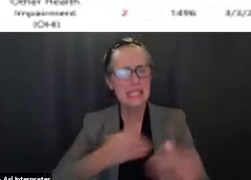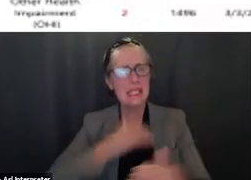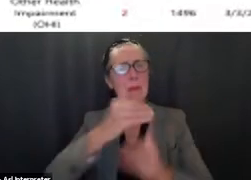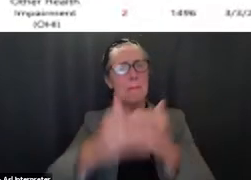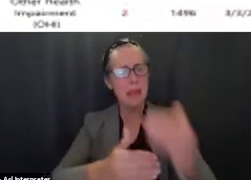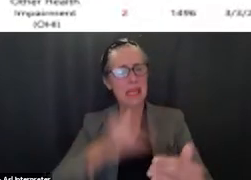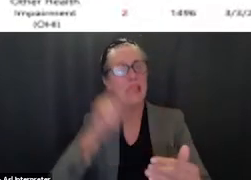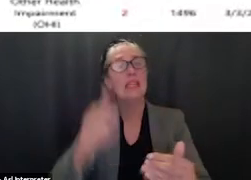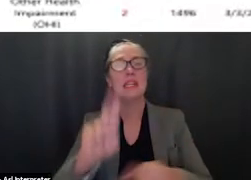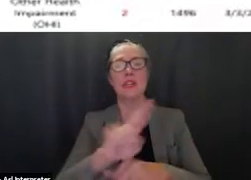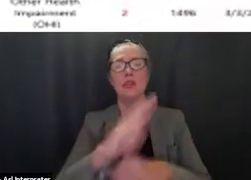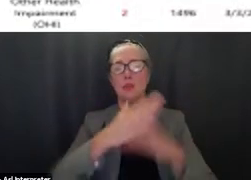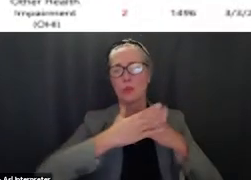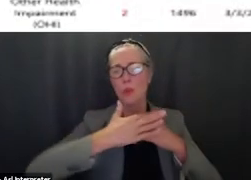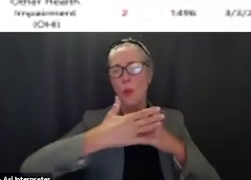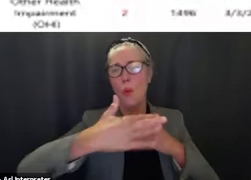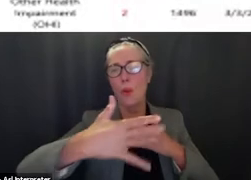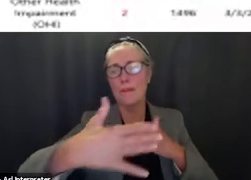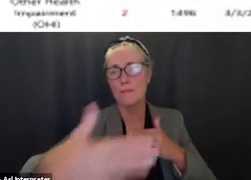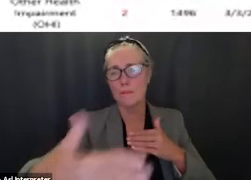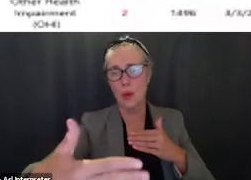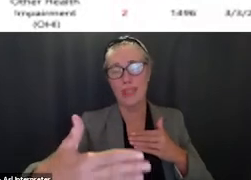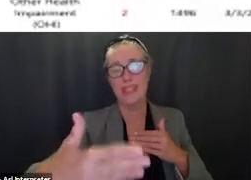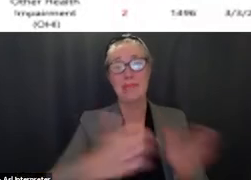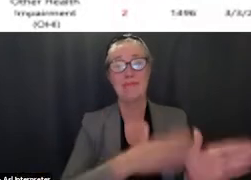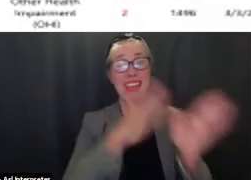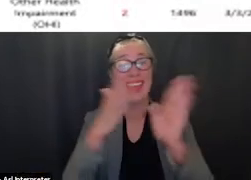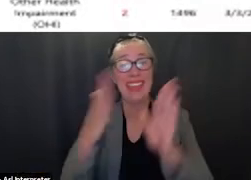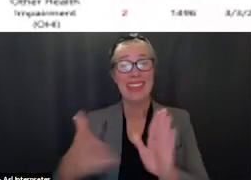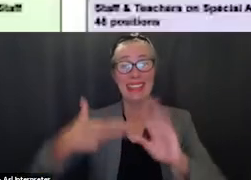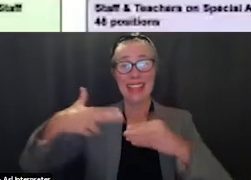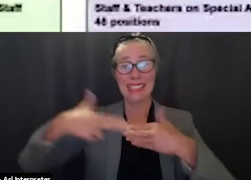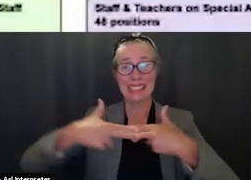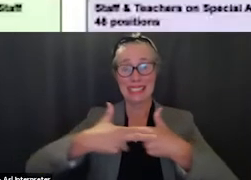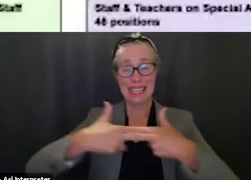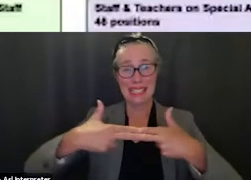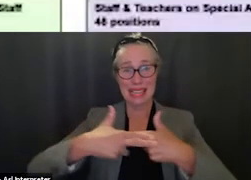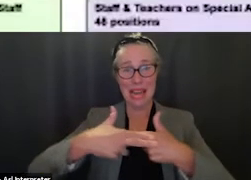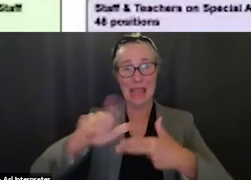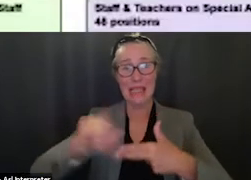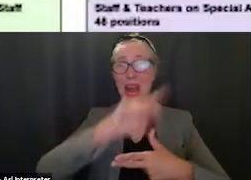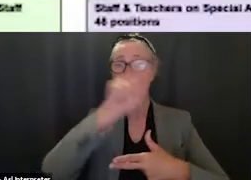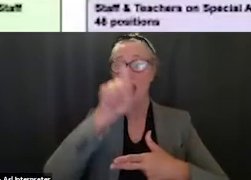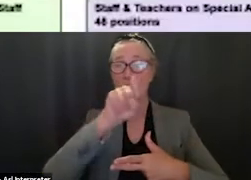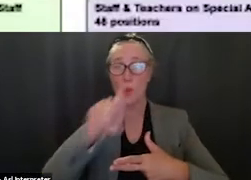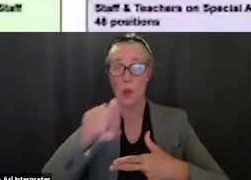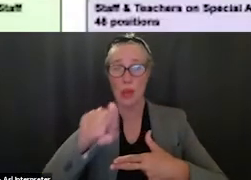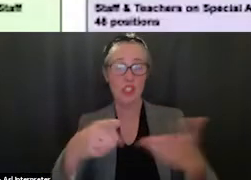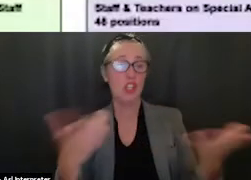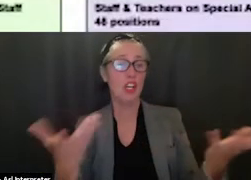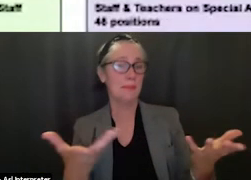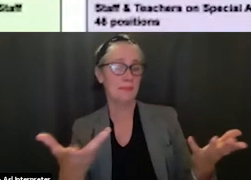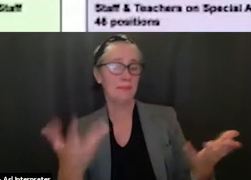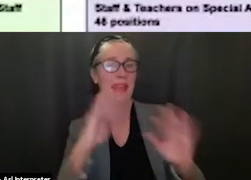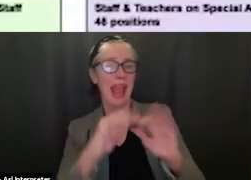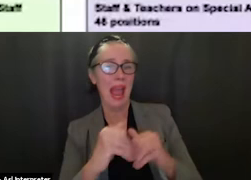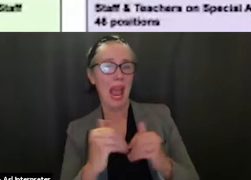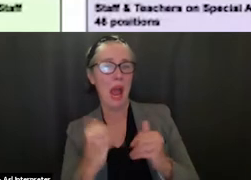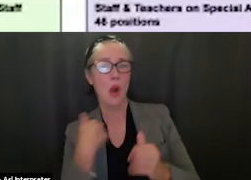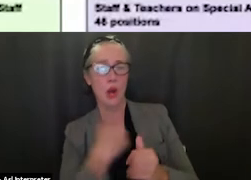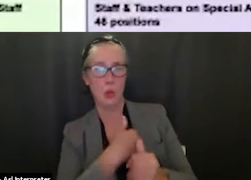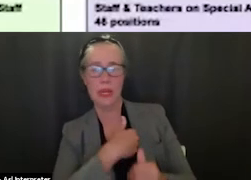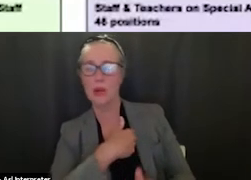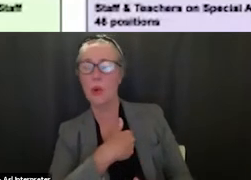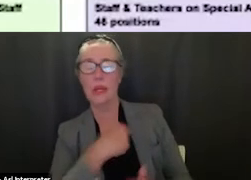that we're going to use going forward on our next slide the other question you asked was you know how are we going